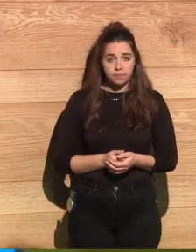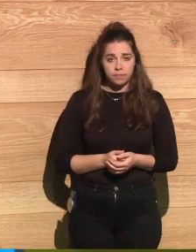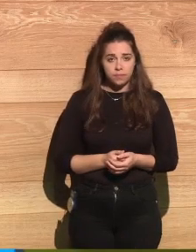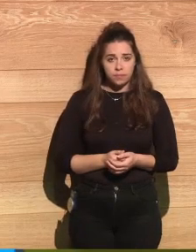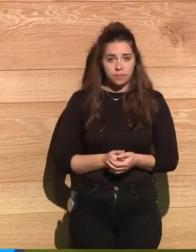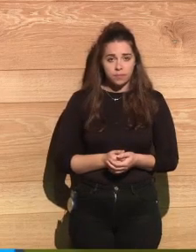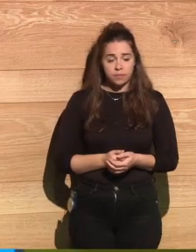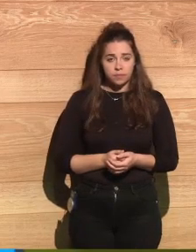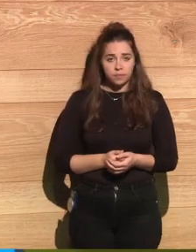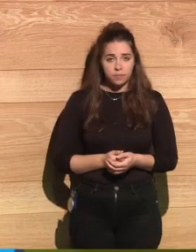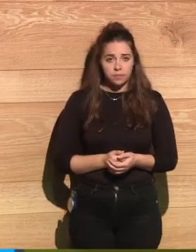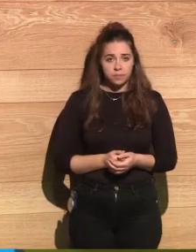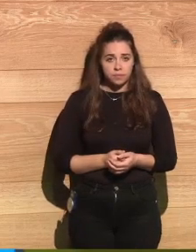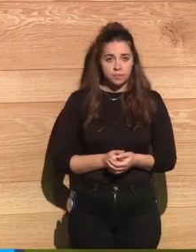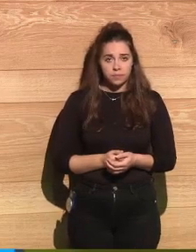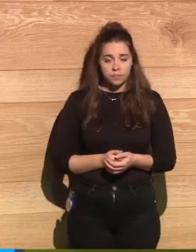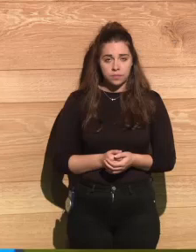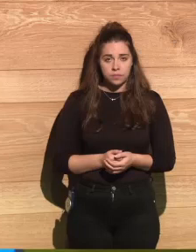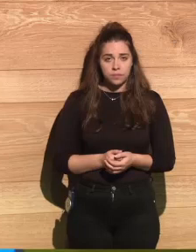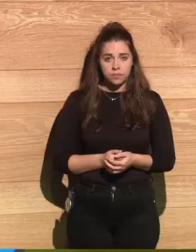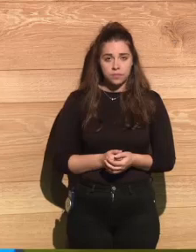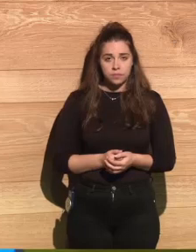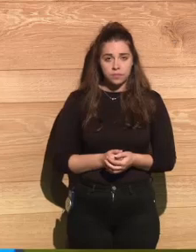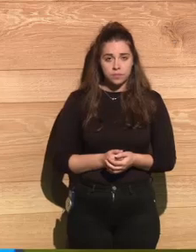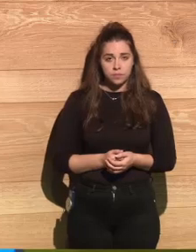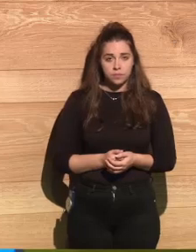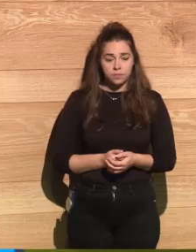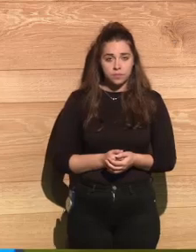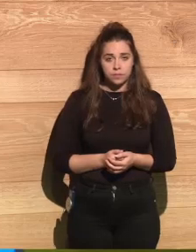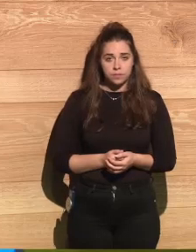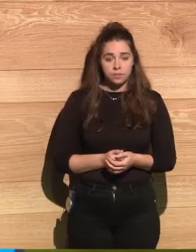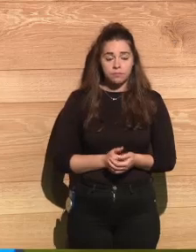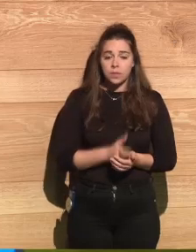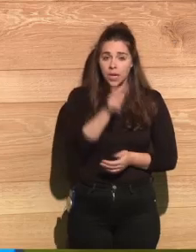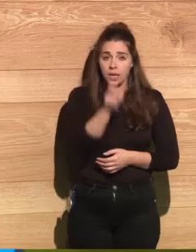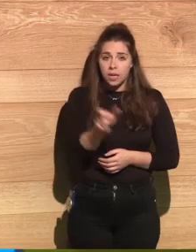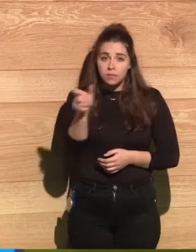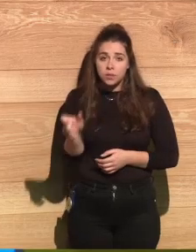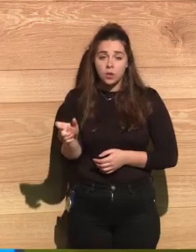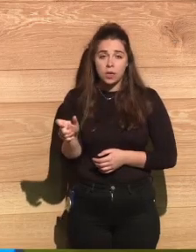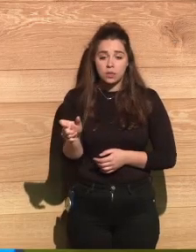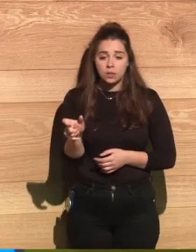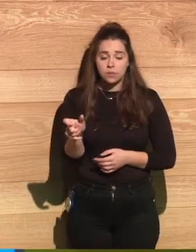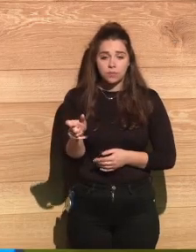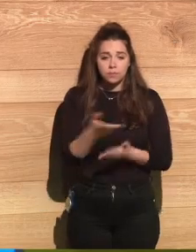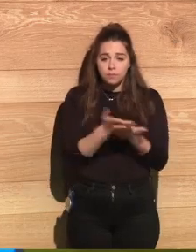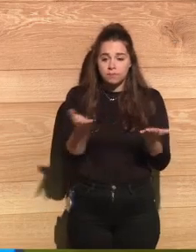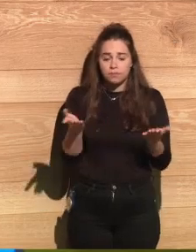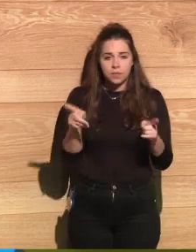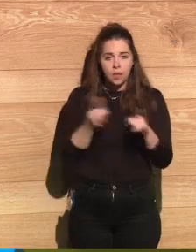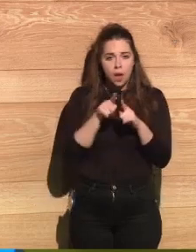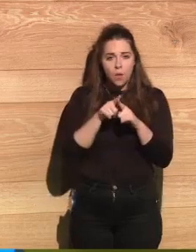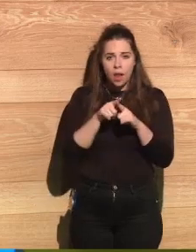The people's hair was standing up toward the sky, just burned